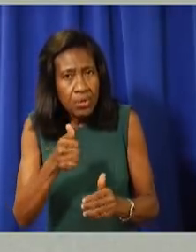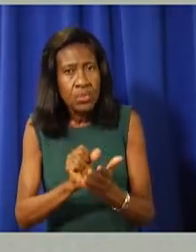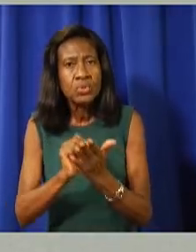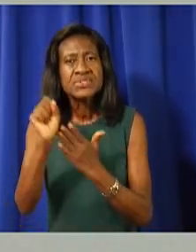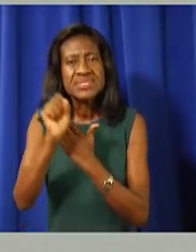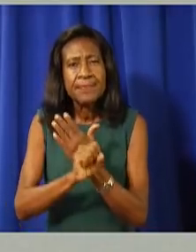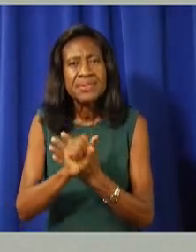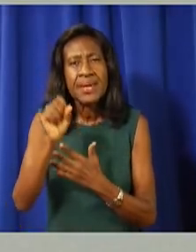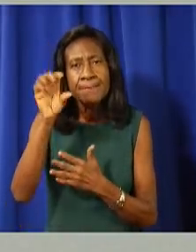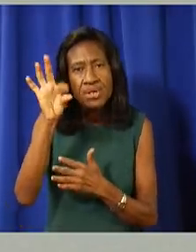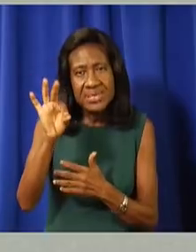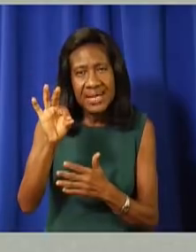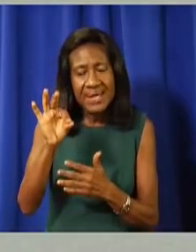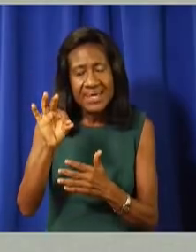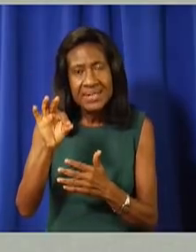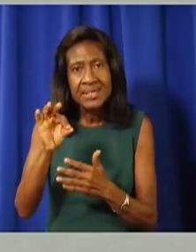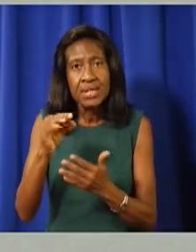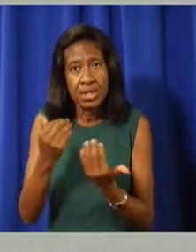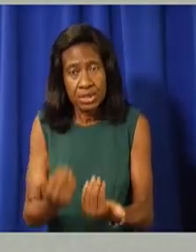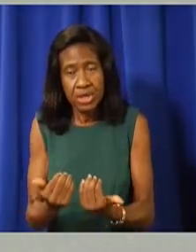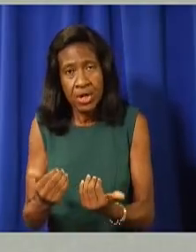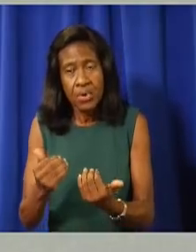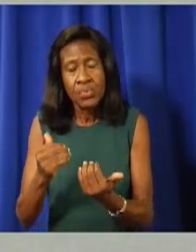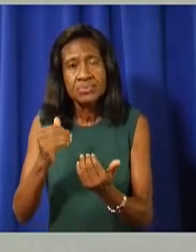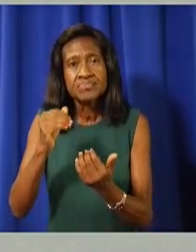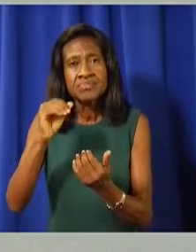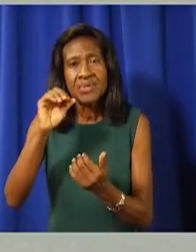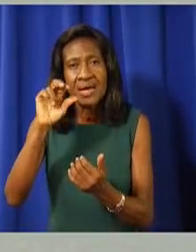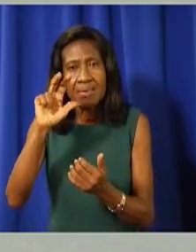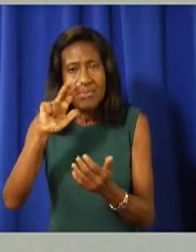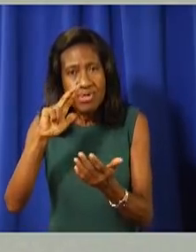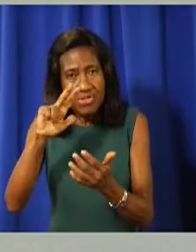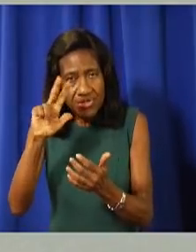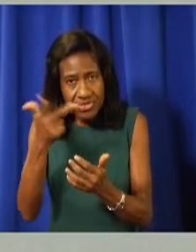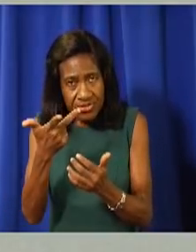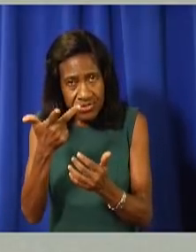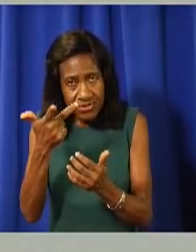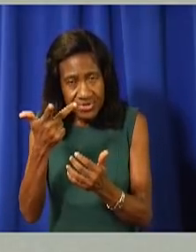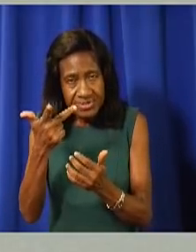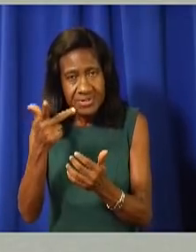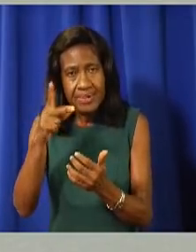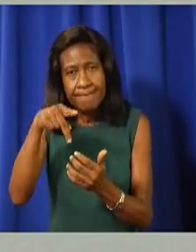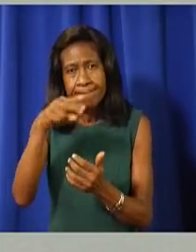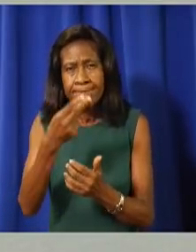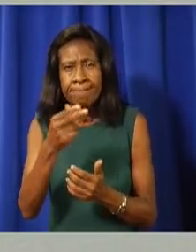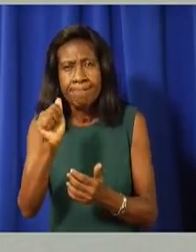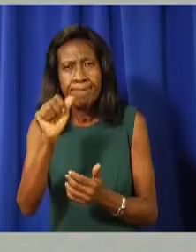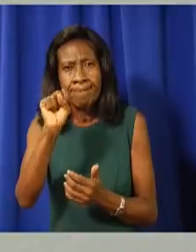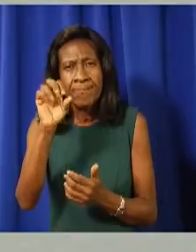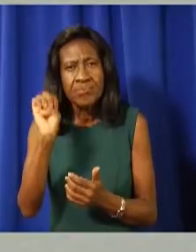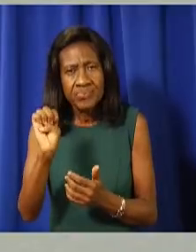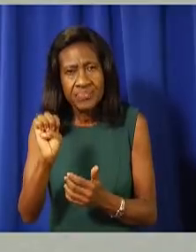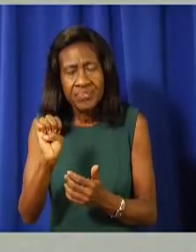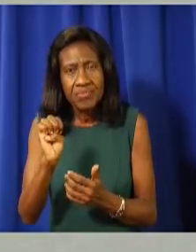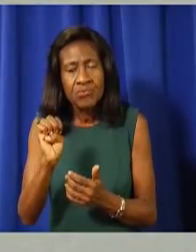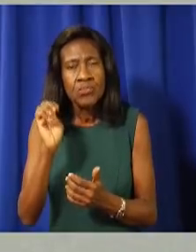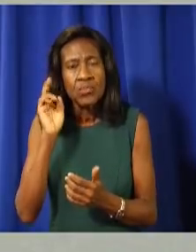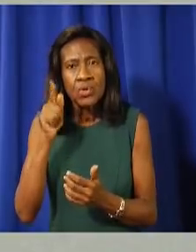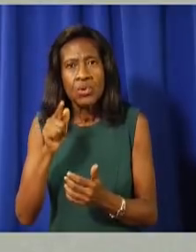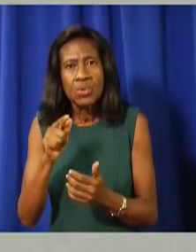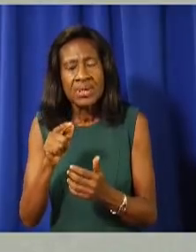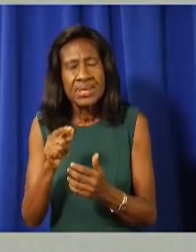to phase three, which entails allowing and quarantining all securely verified